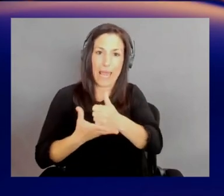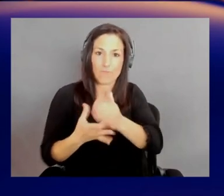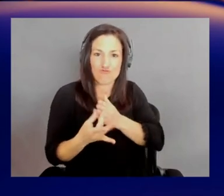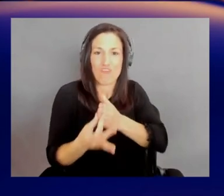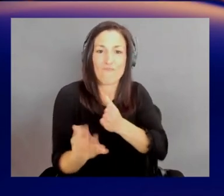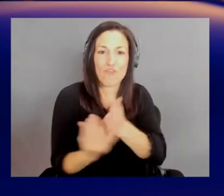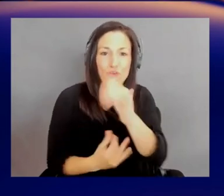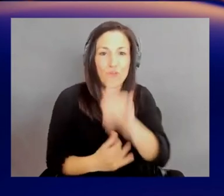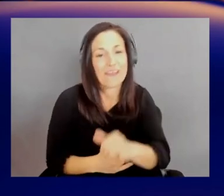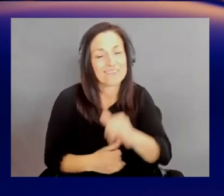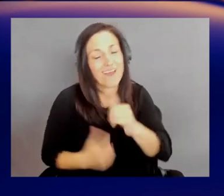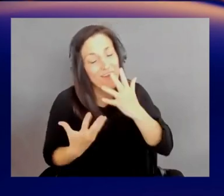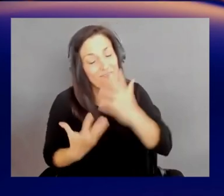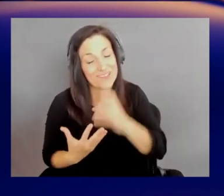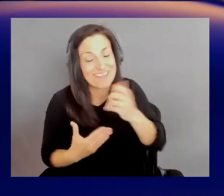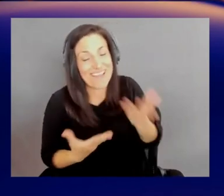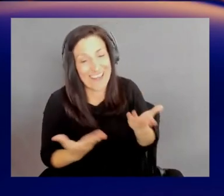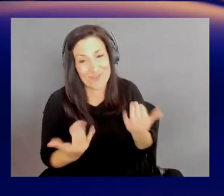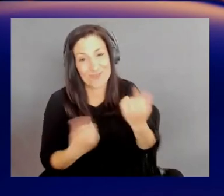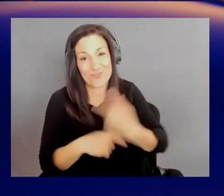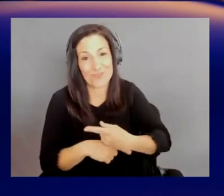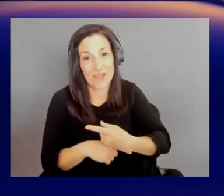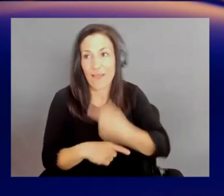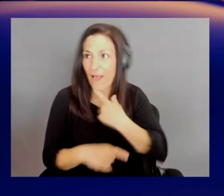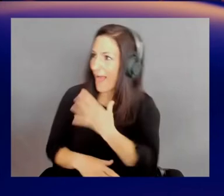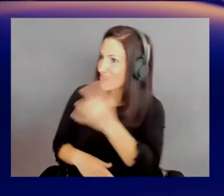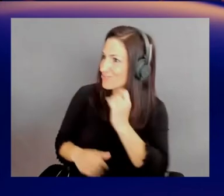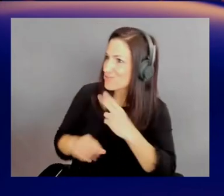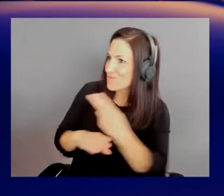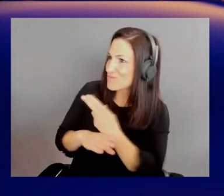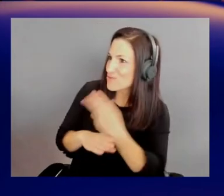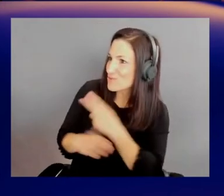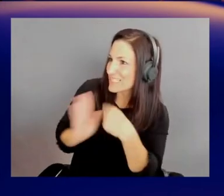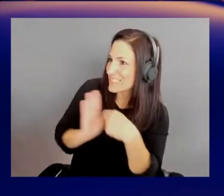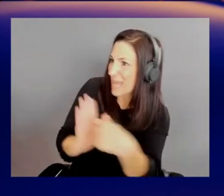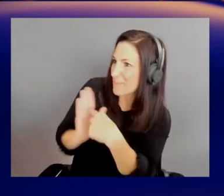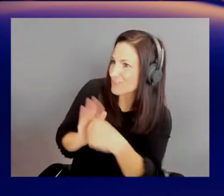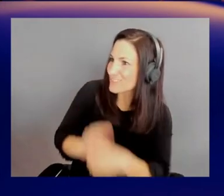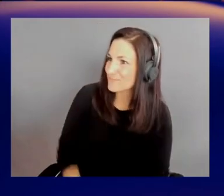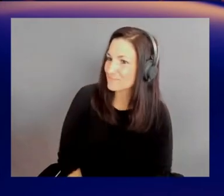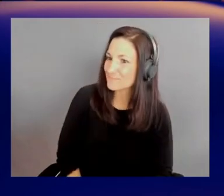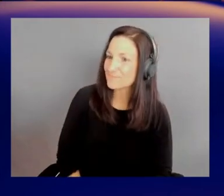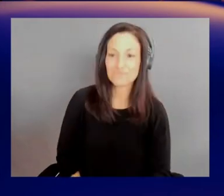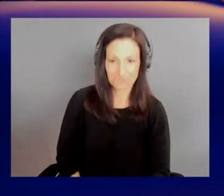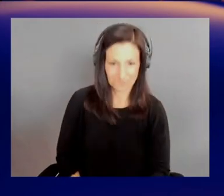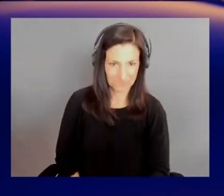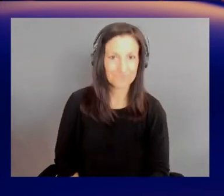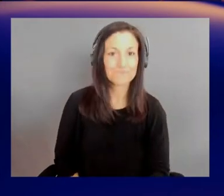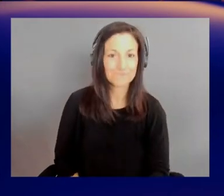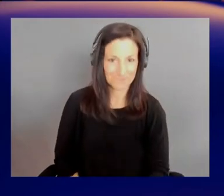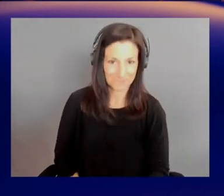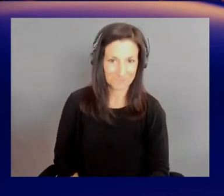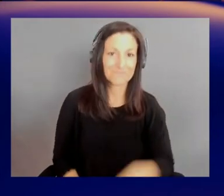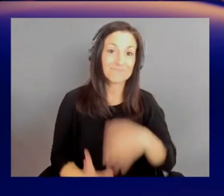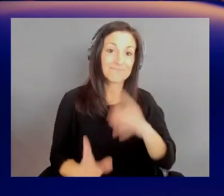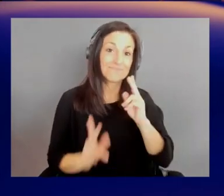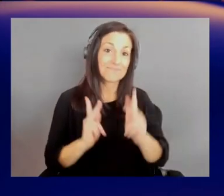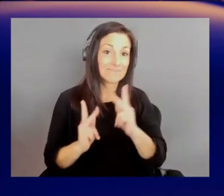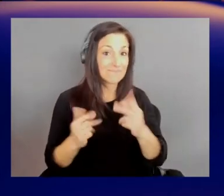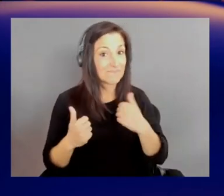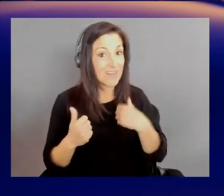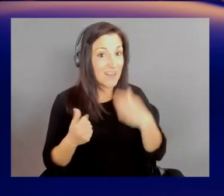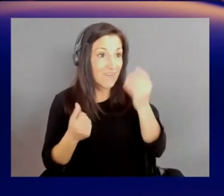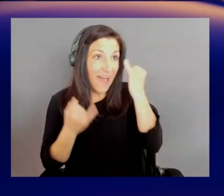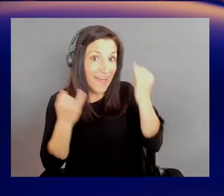usage examples. Yeah. Yeah. And, like I said, folks can, and people have ideas about these data and apply these